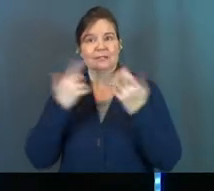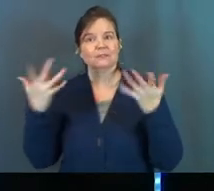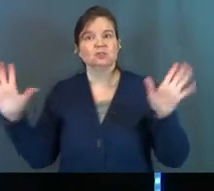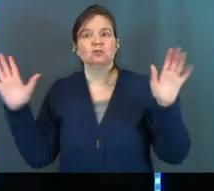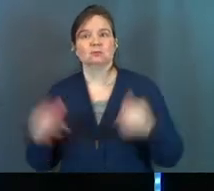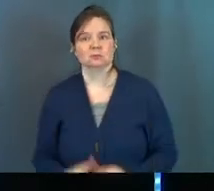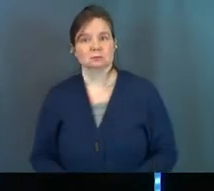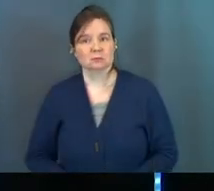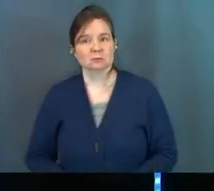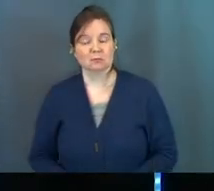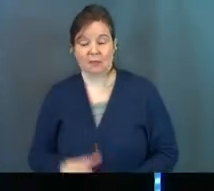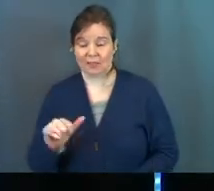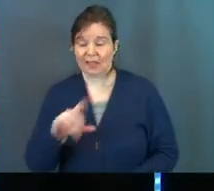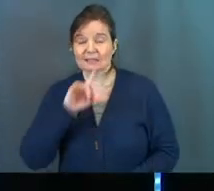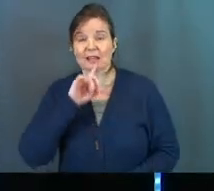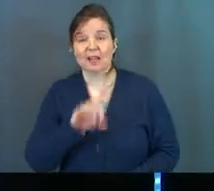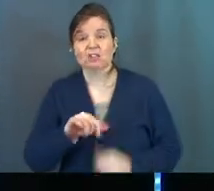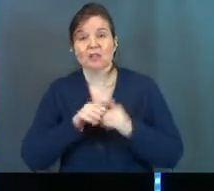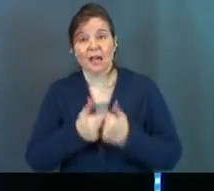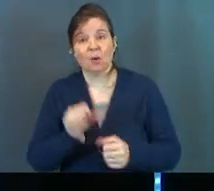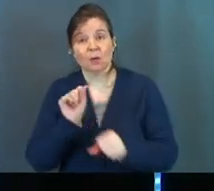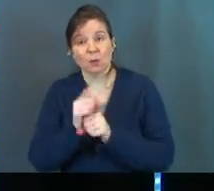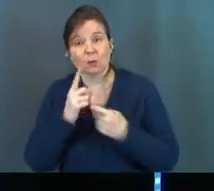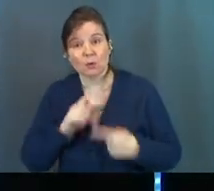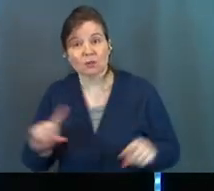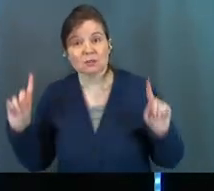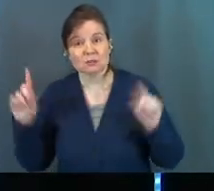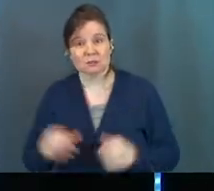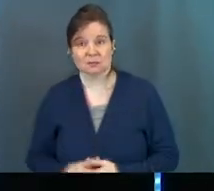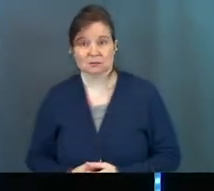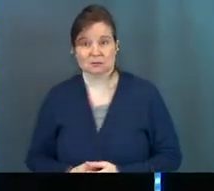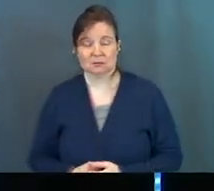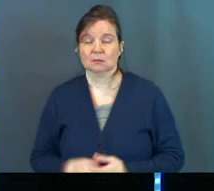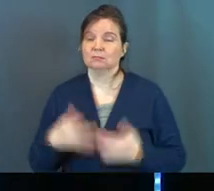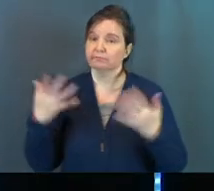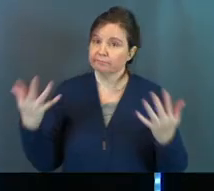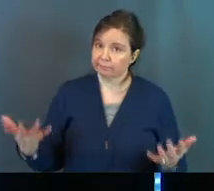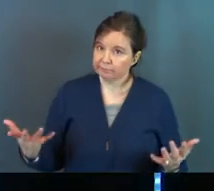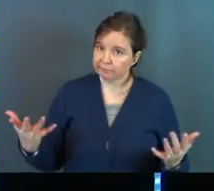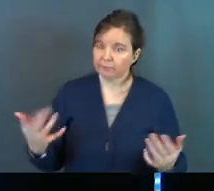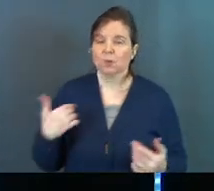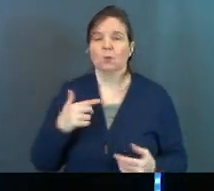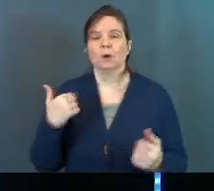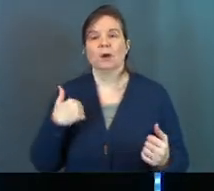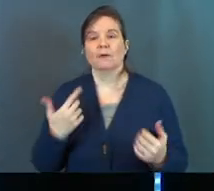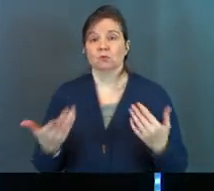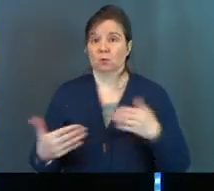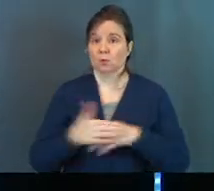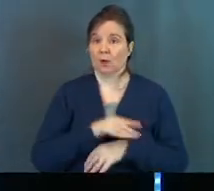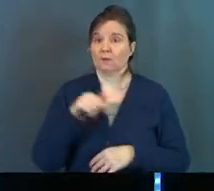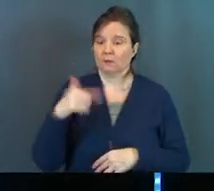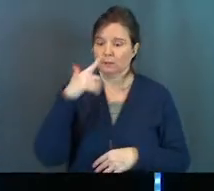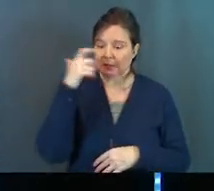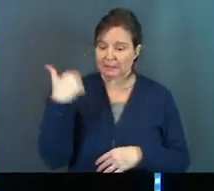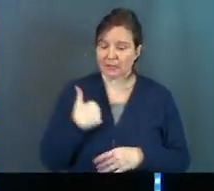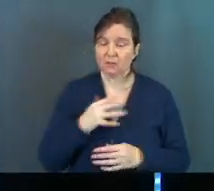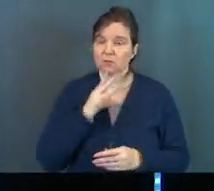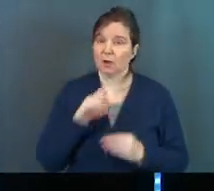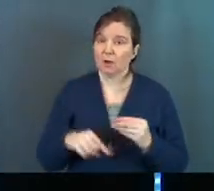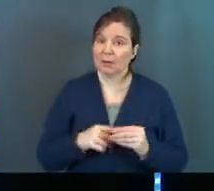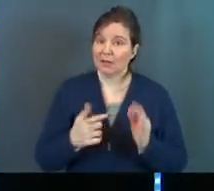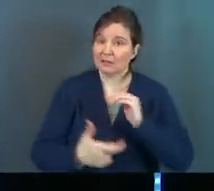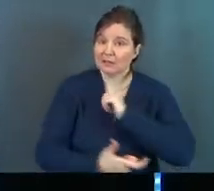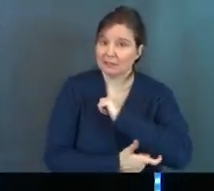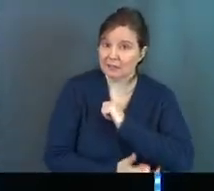sins. That's actually how it works. So we got to cover this because if we're going to talk